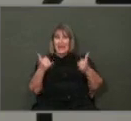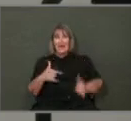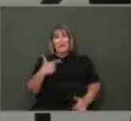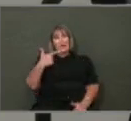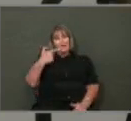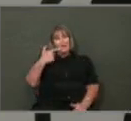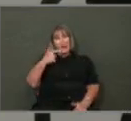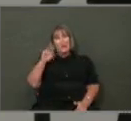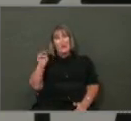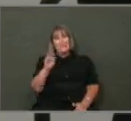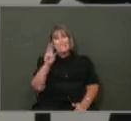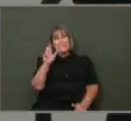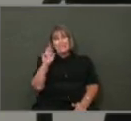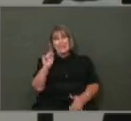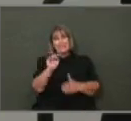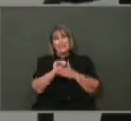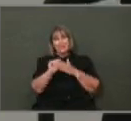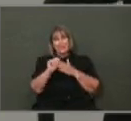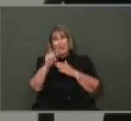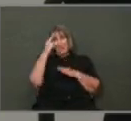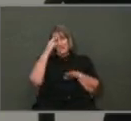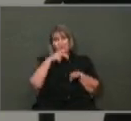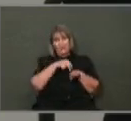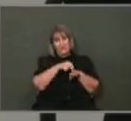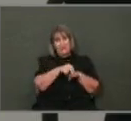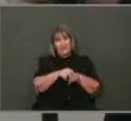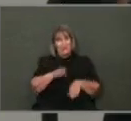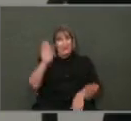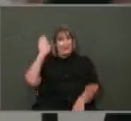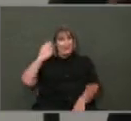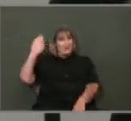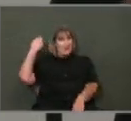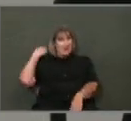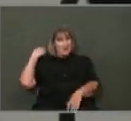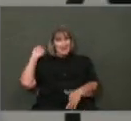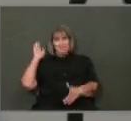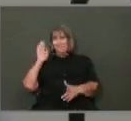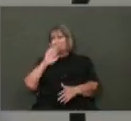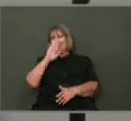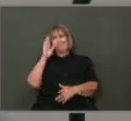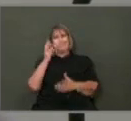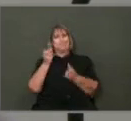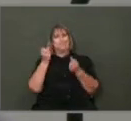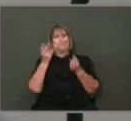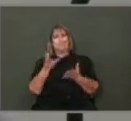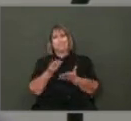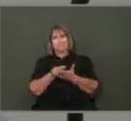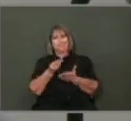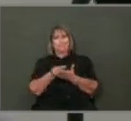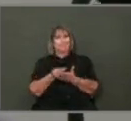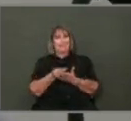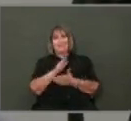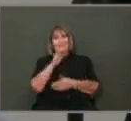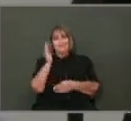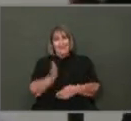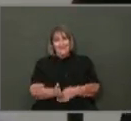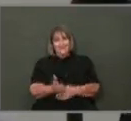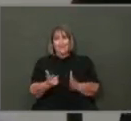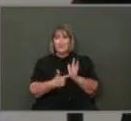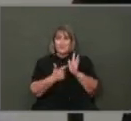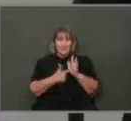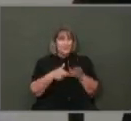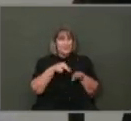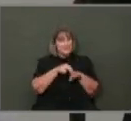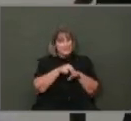for sidewalk. We never had that kind of money for the sidewalk. Sometimes sidewalks damaged for